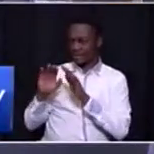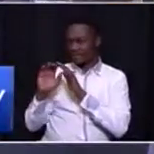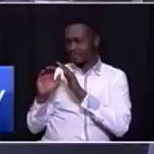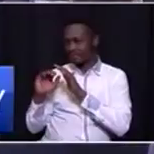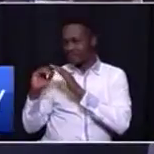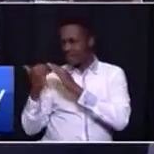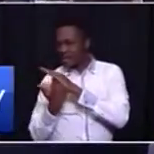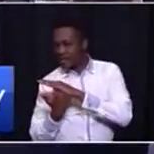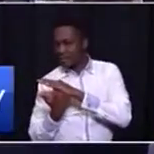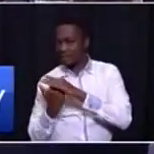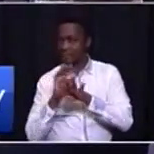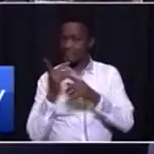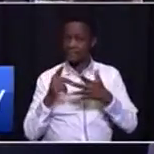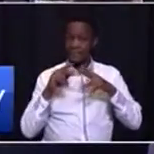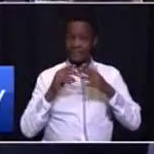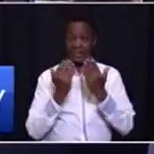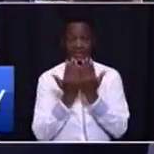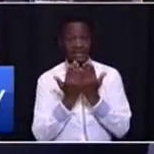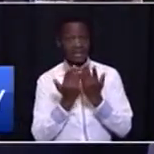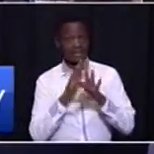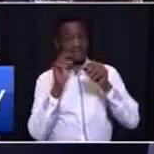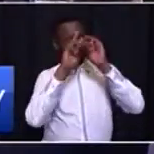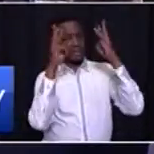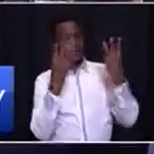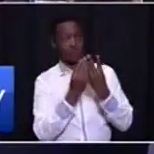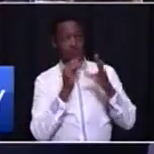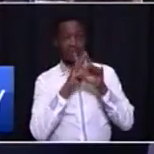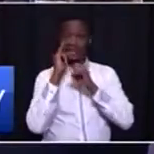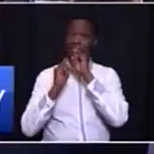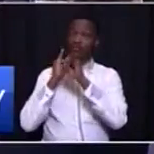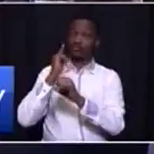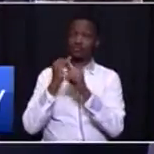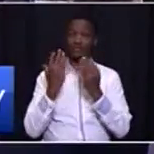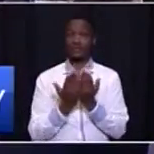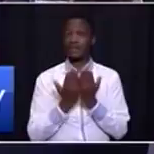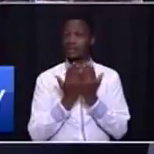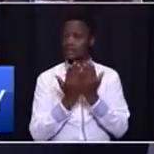Recent studies by the World Bank and the Institute for Security Studies